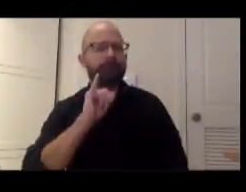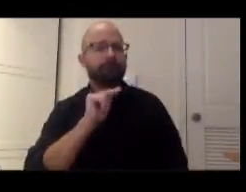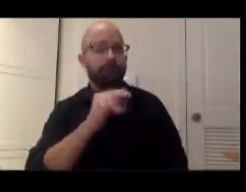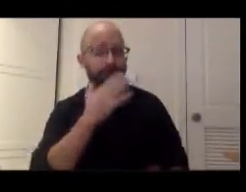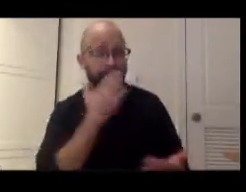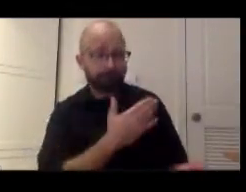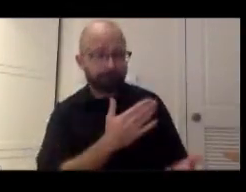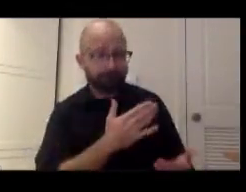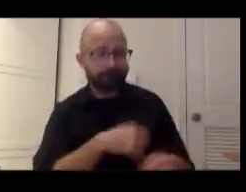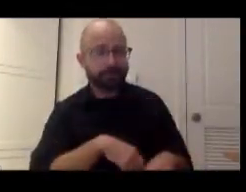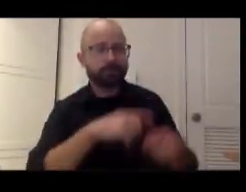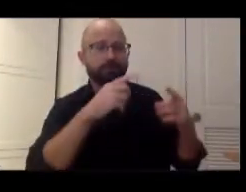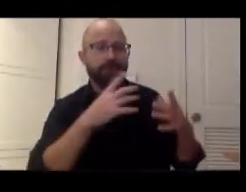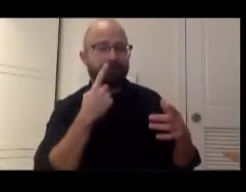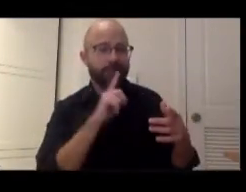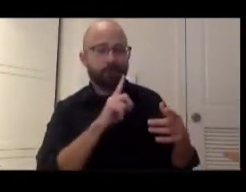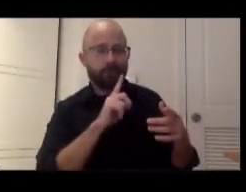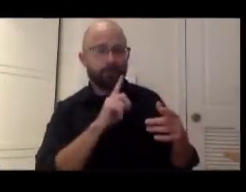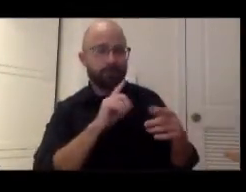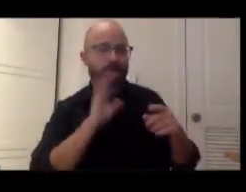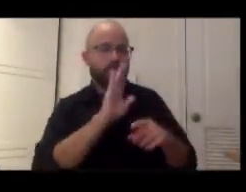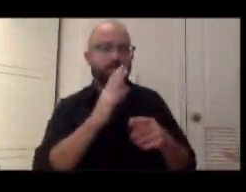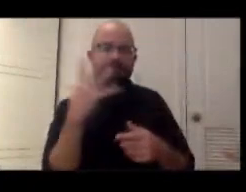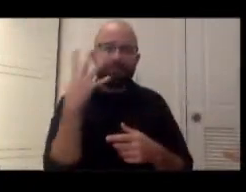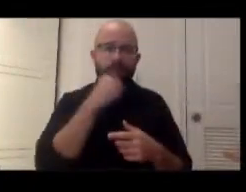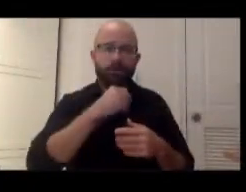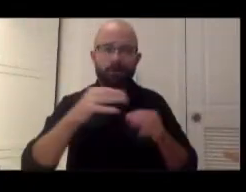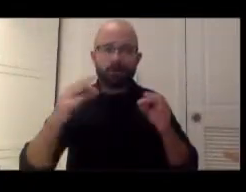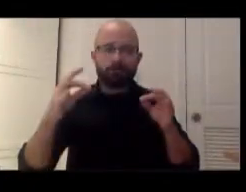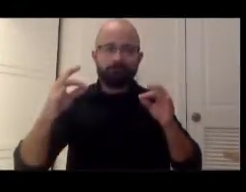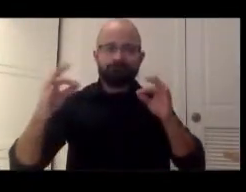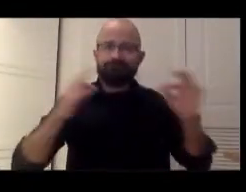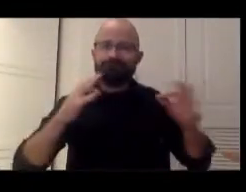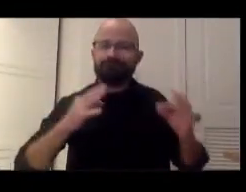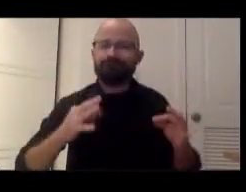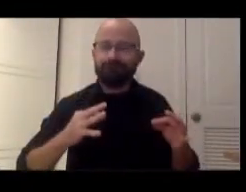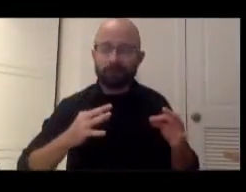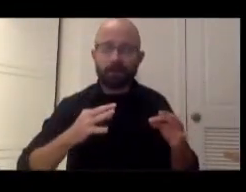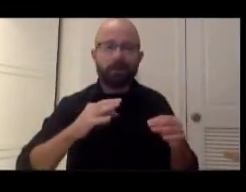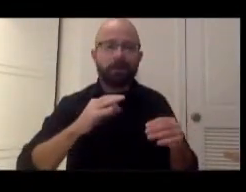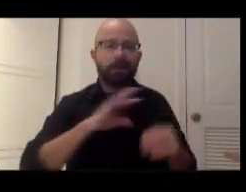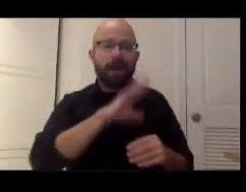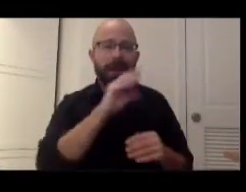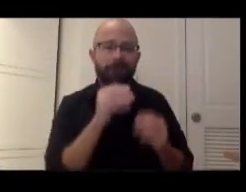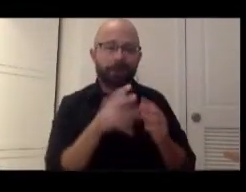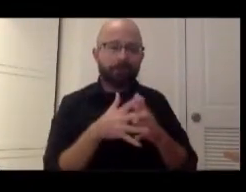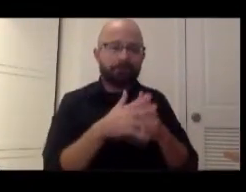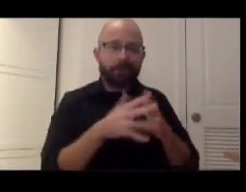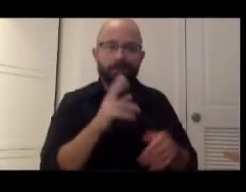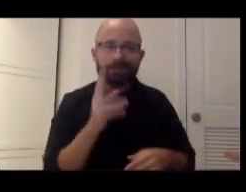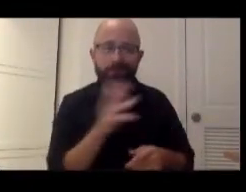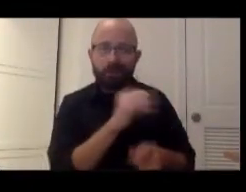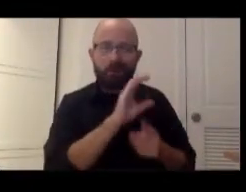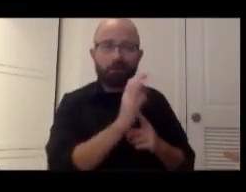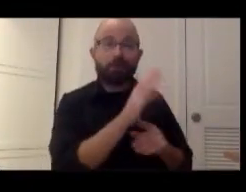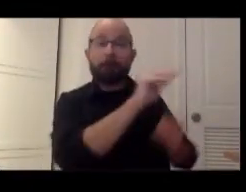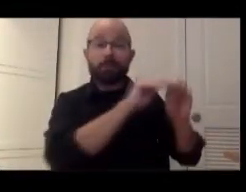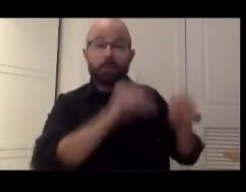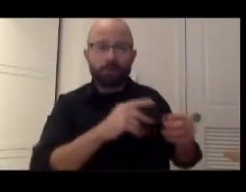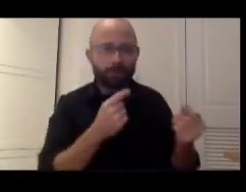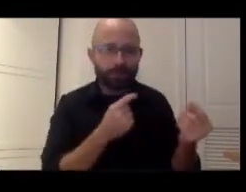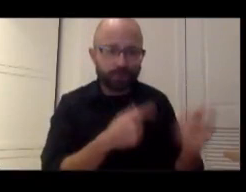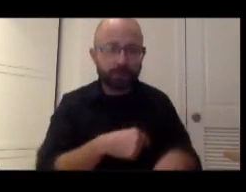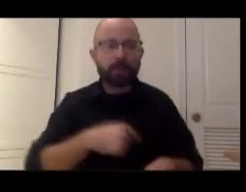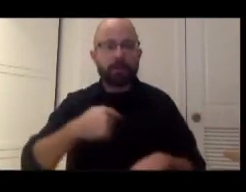Director Kevin, for so beautifully articulating what the National Museum of African American History and Culture is doing. I've been honored to lead